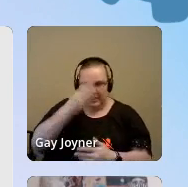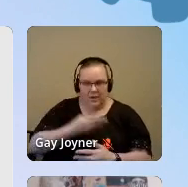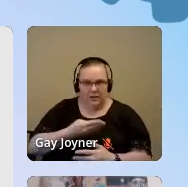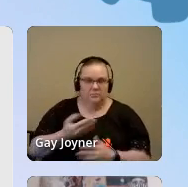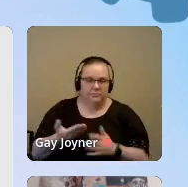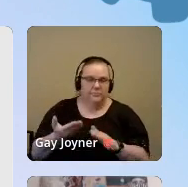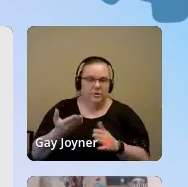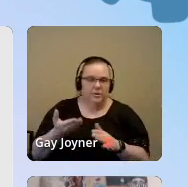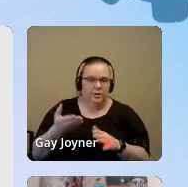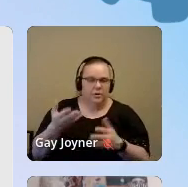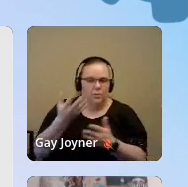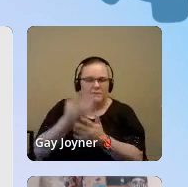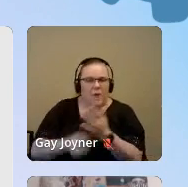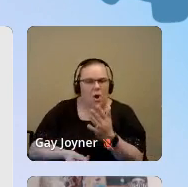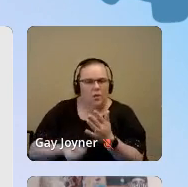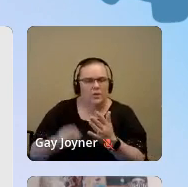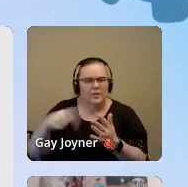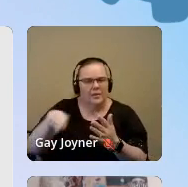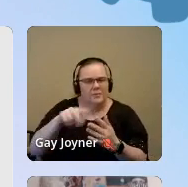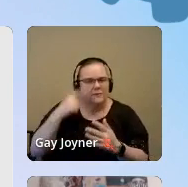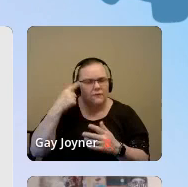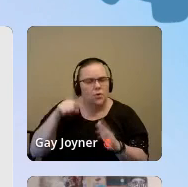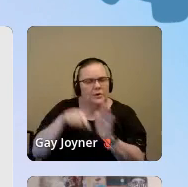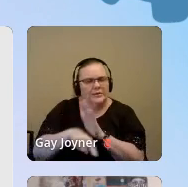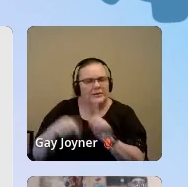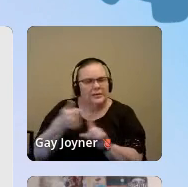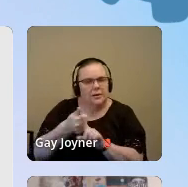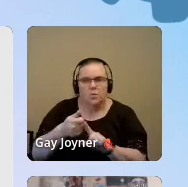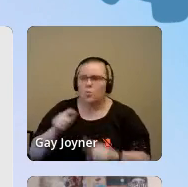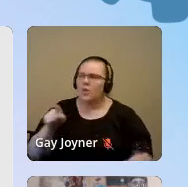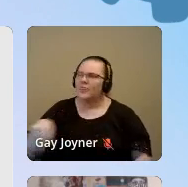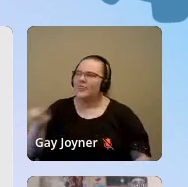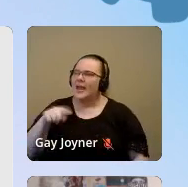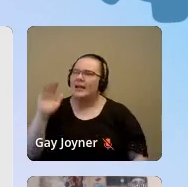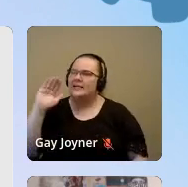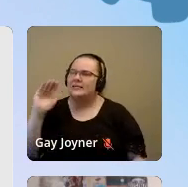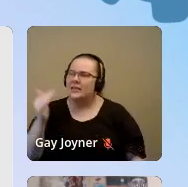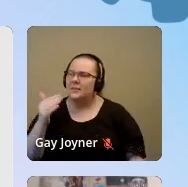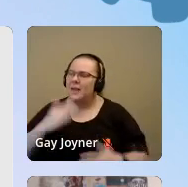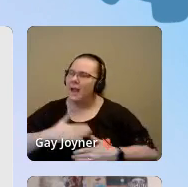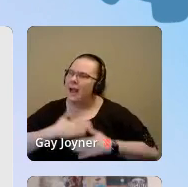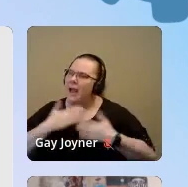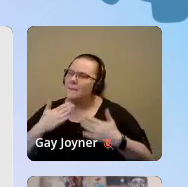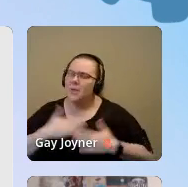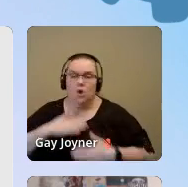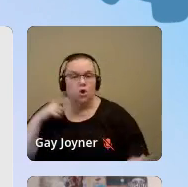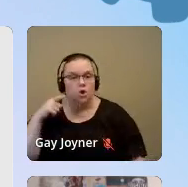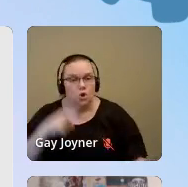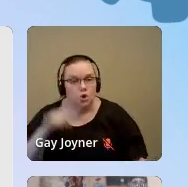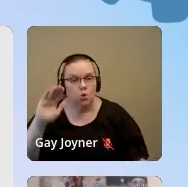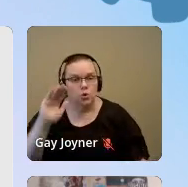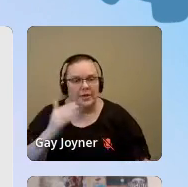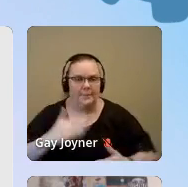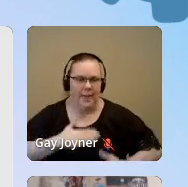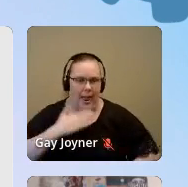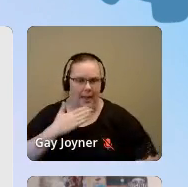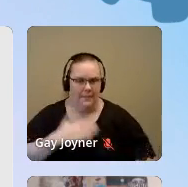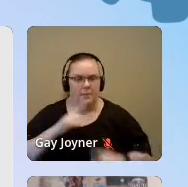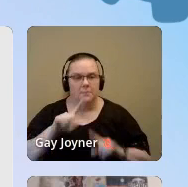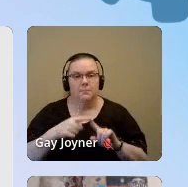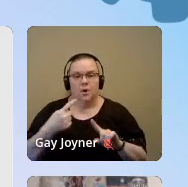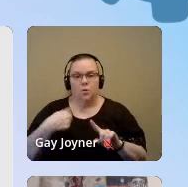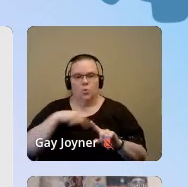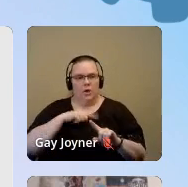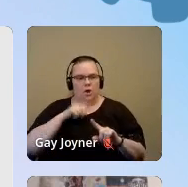is they seem so happy. You seem so happy. And when we look at the